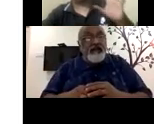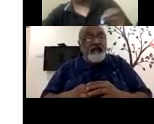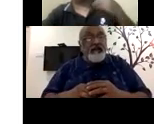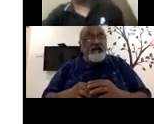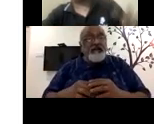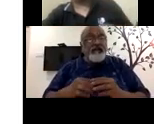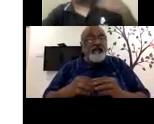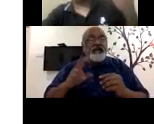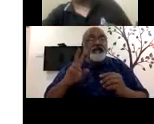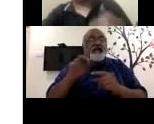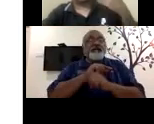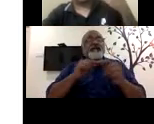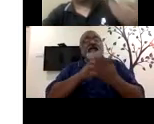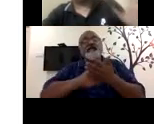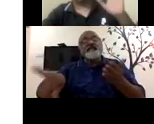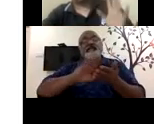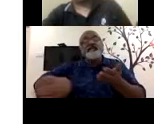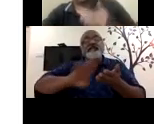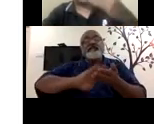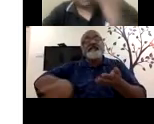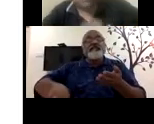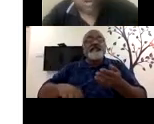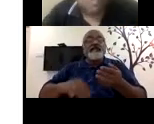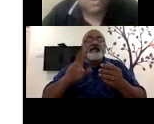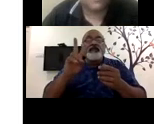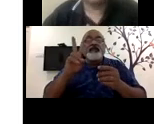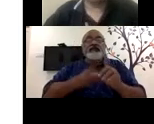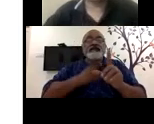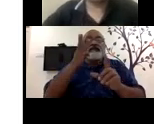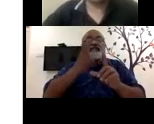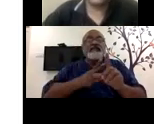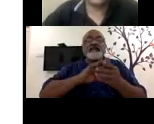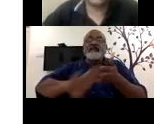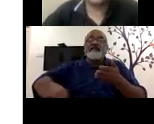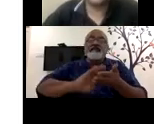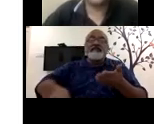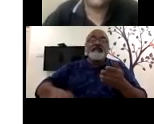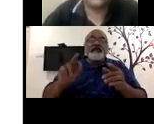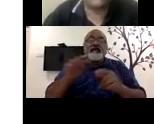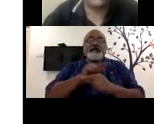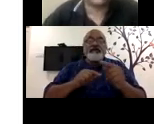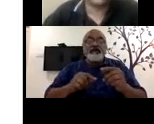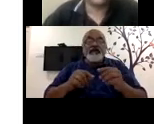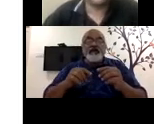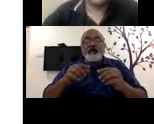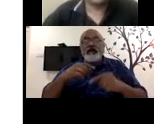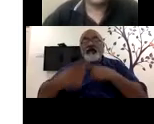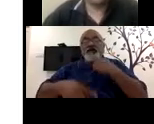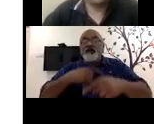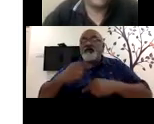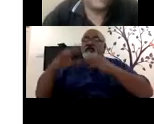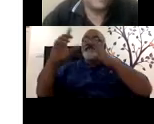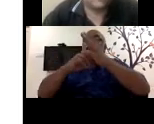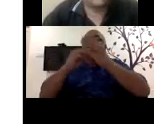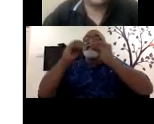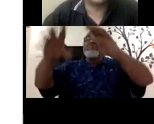15, 20% of people anyway, leave. So this model perfectly works in the, in the regular hiring scheme,